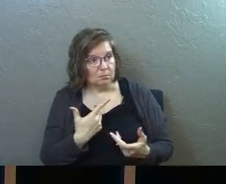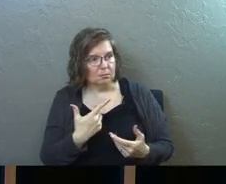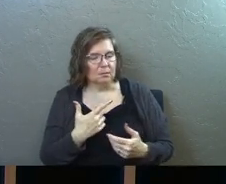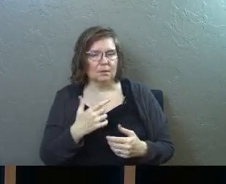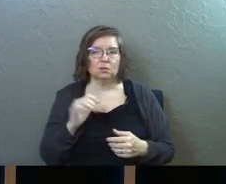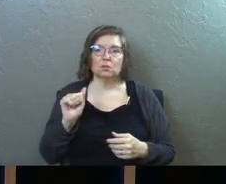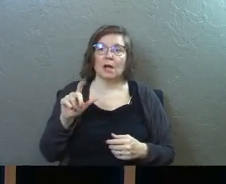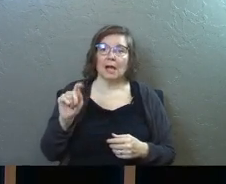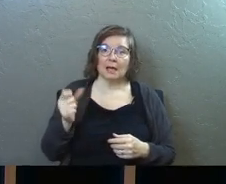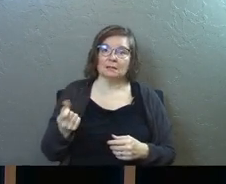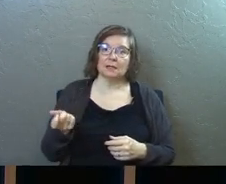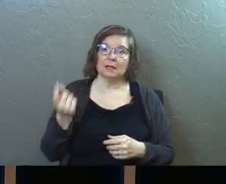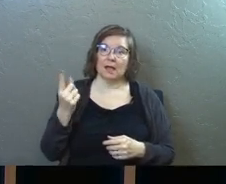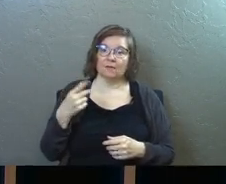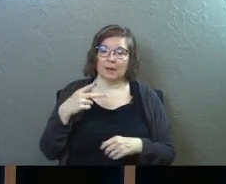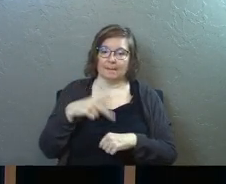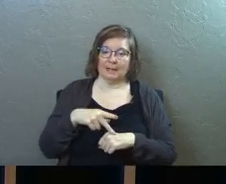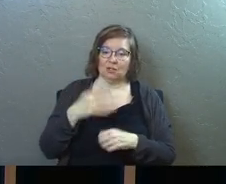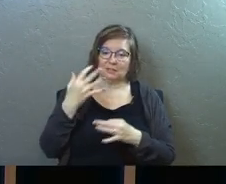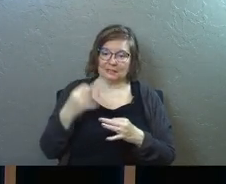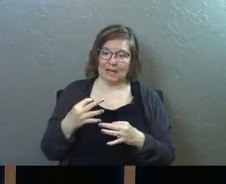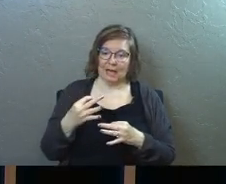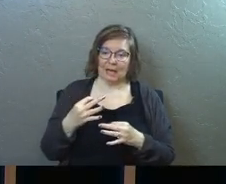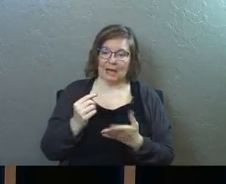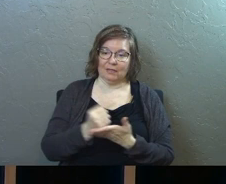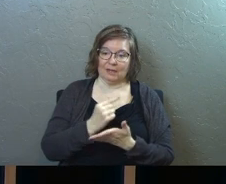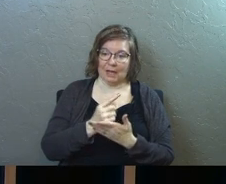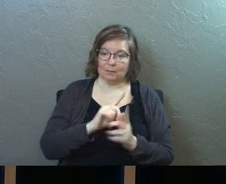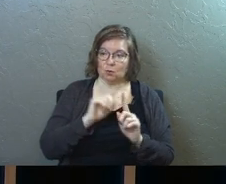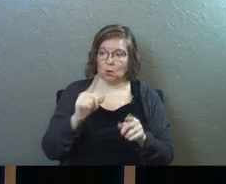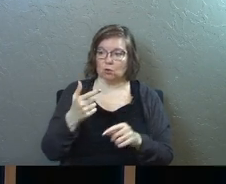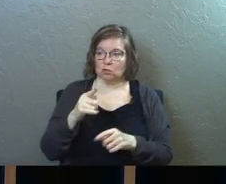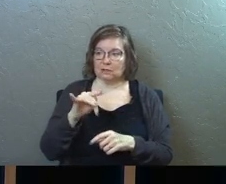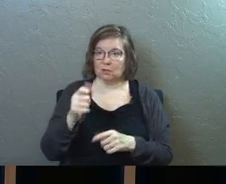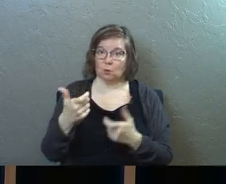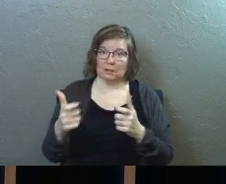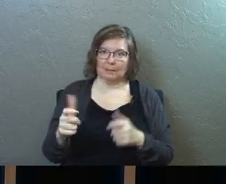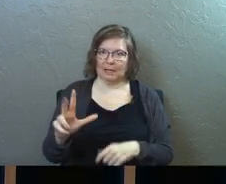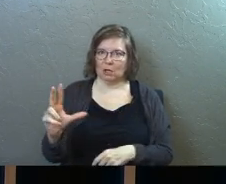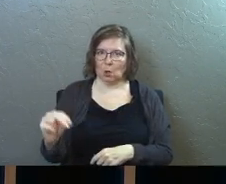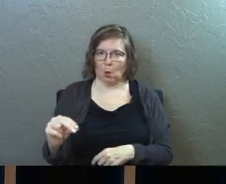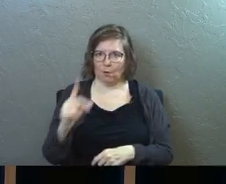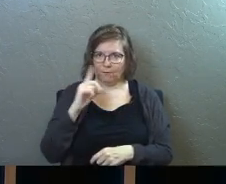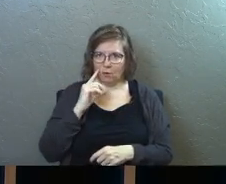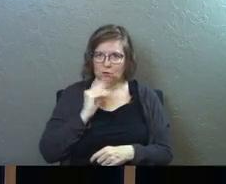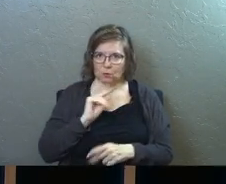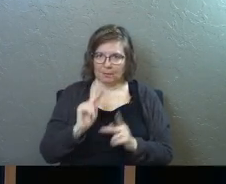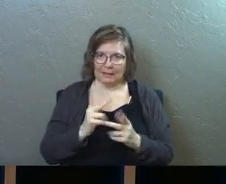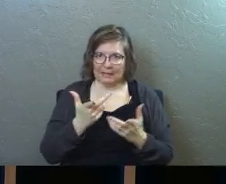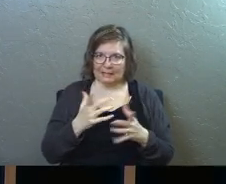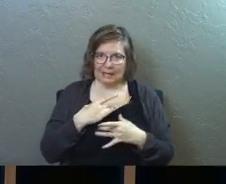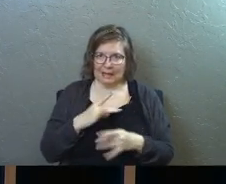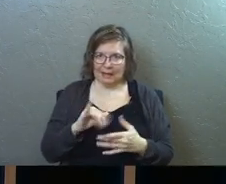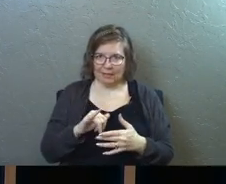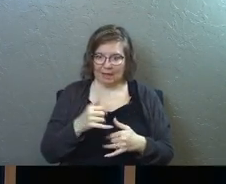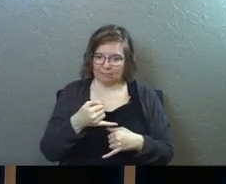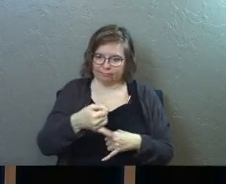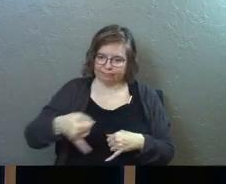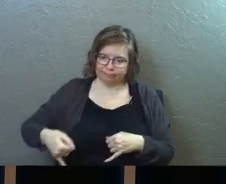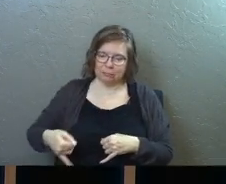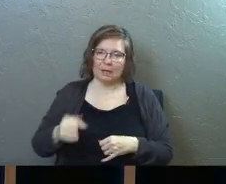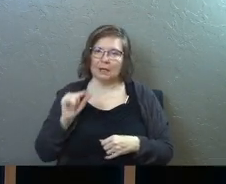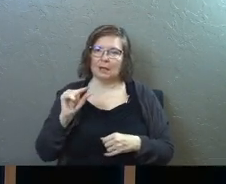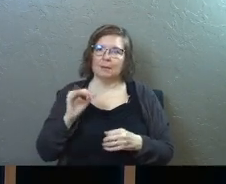11 Peter decides to take the gospel to the Gentiles which was a big no-no for Jewish people they did not like that again